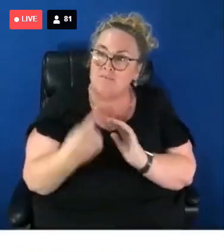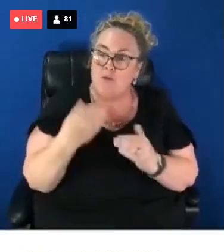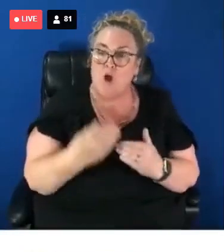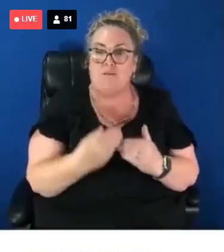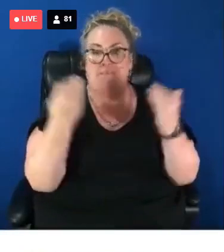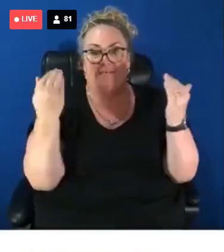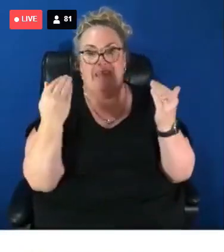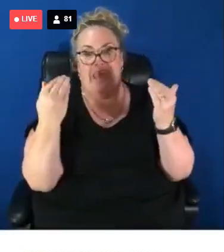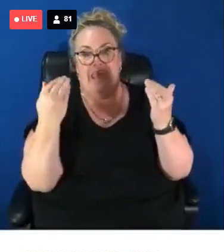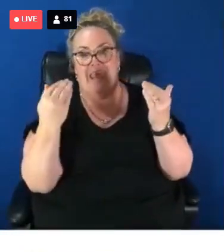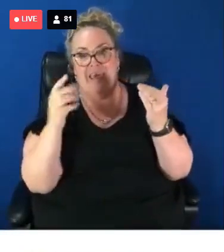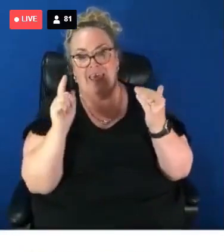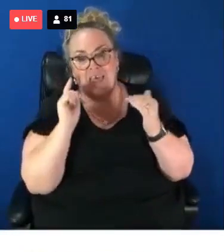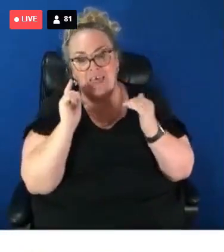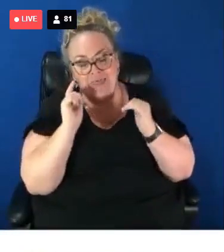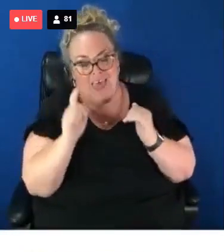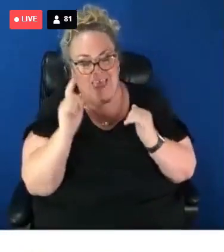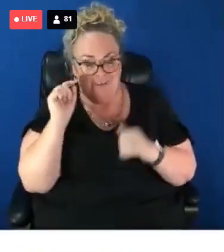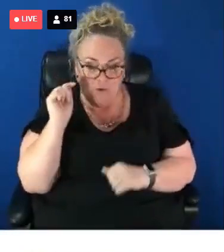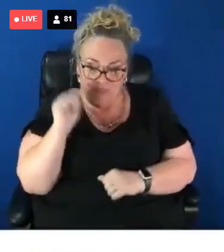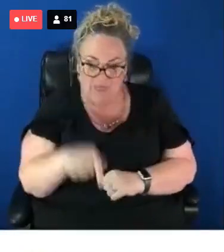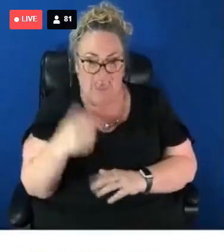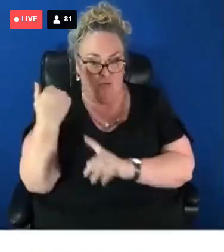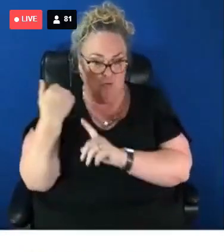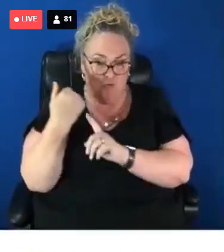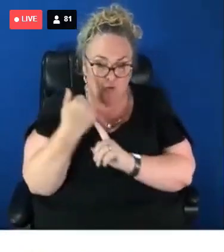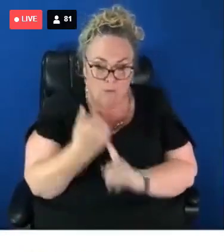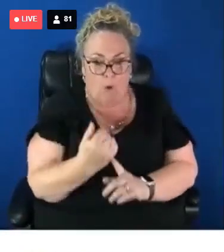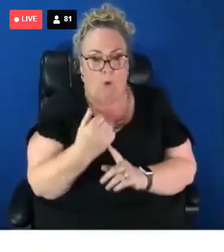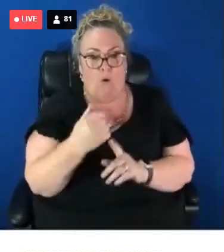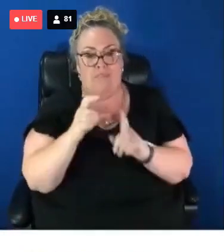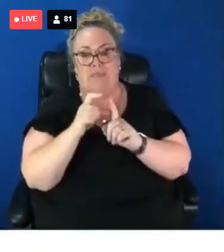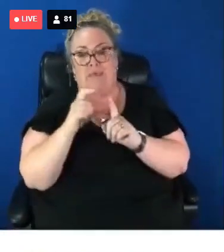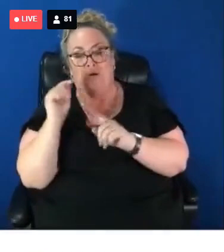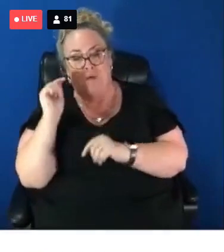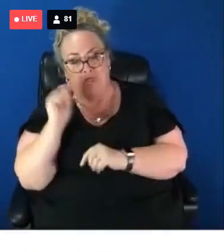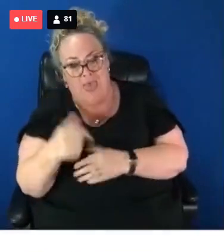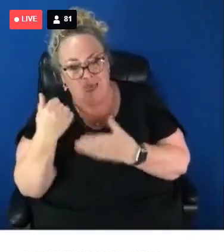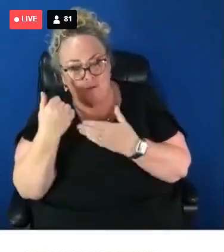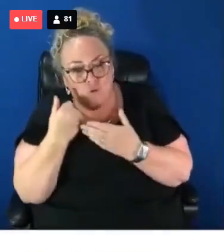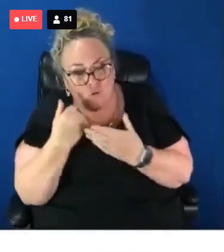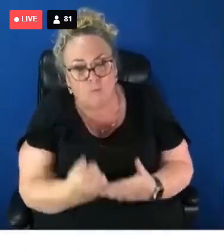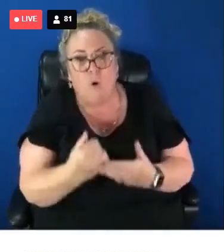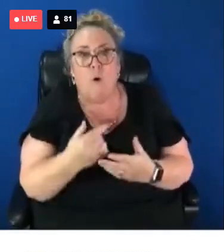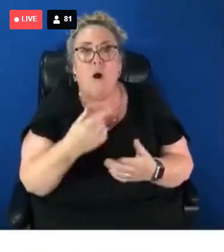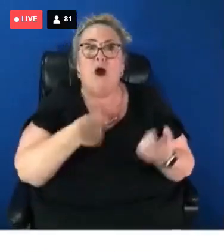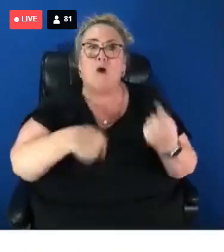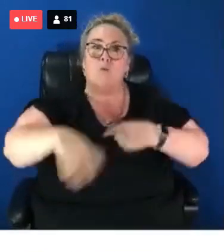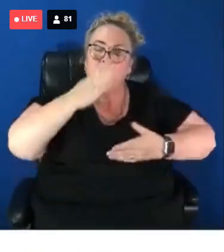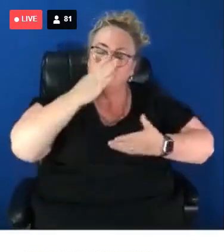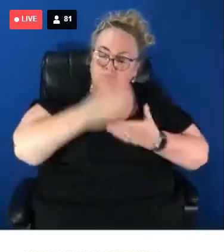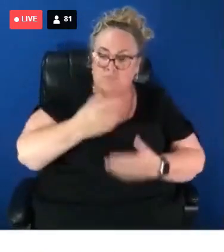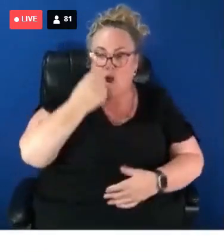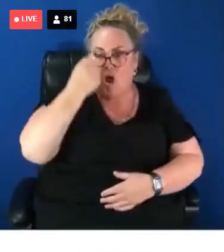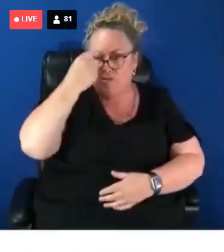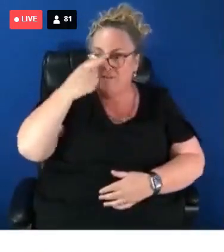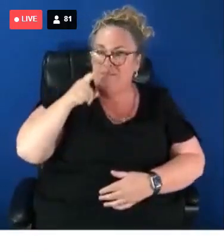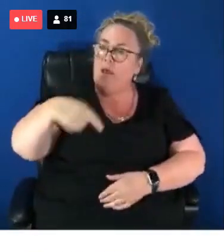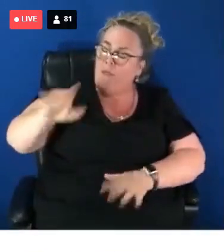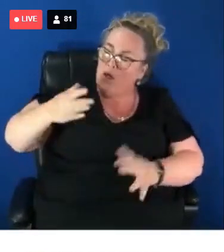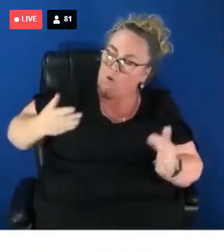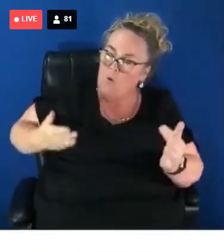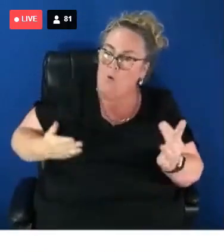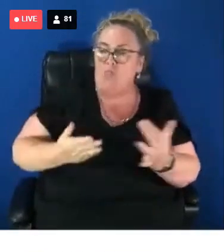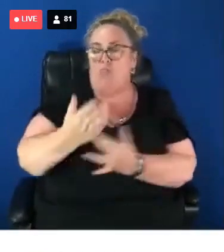that is there to support, that is there to help and generate a genuine understanding of what people go through at the time of